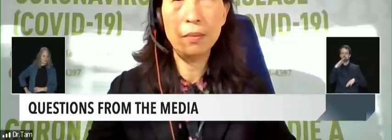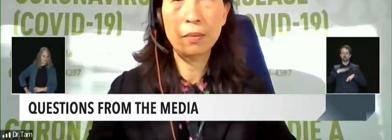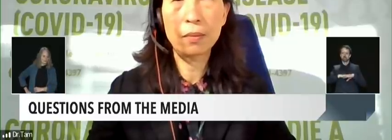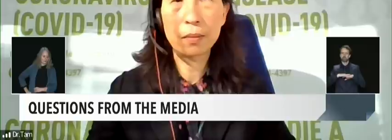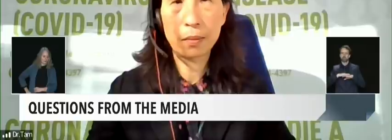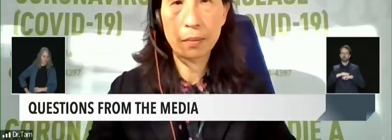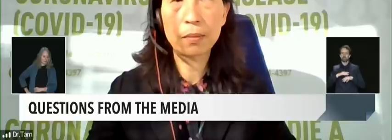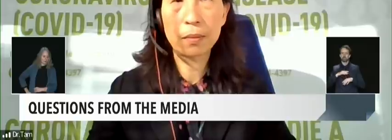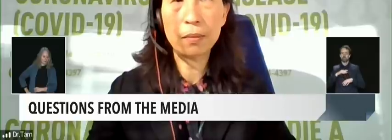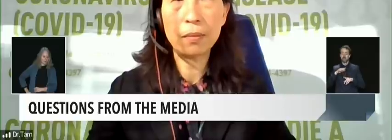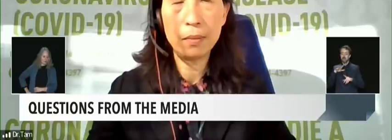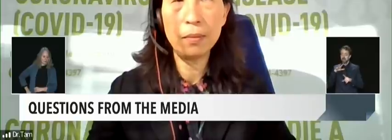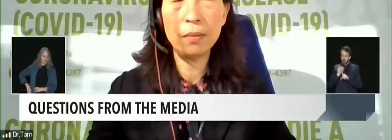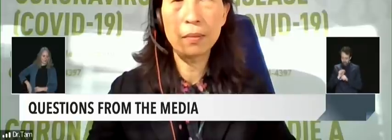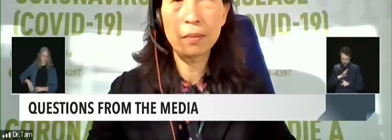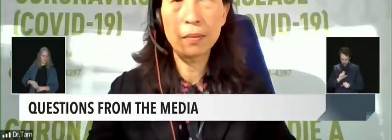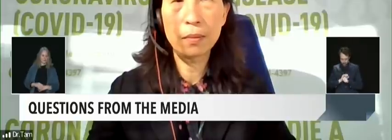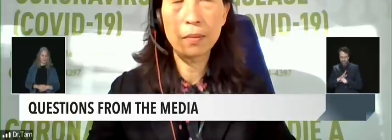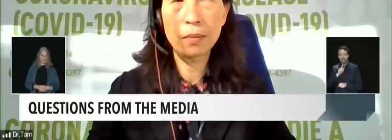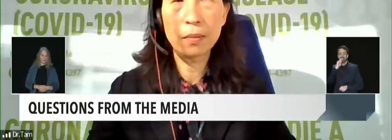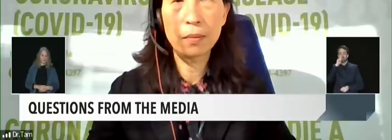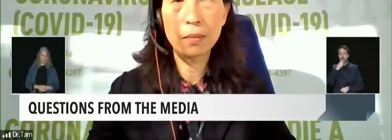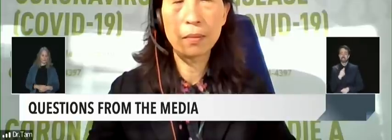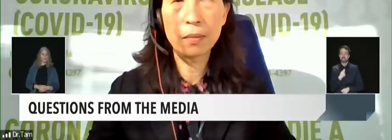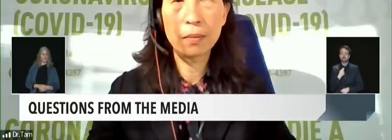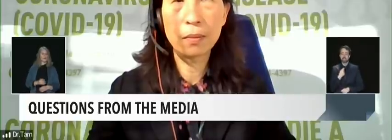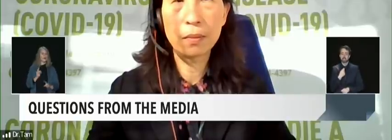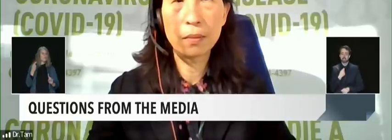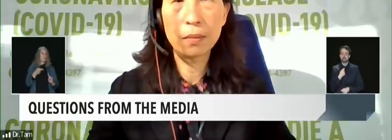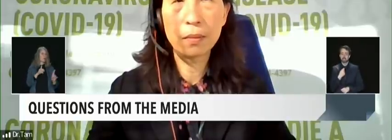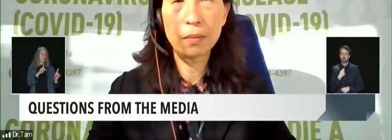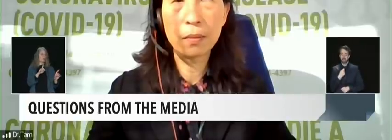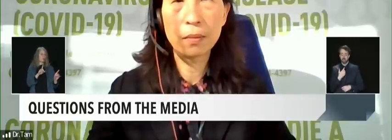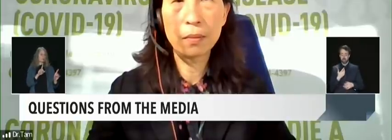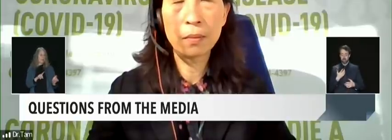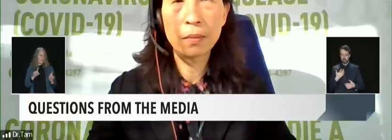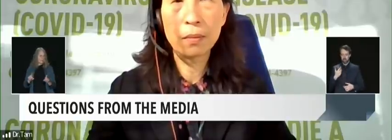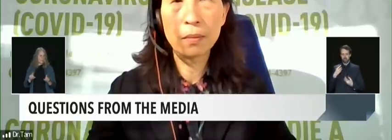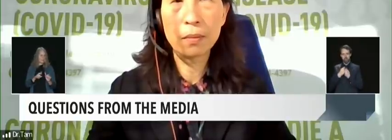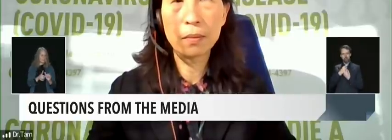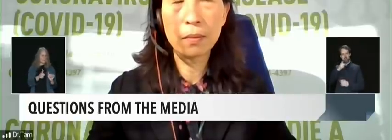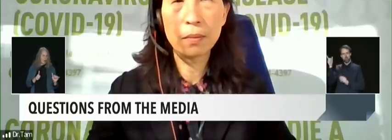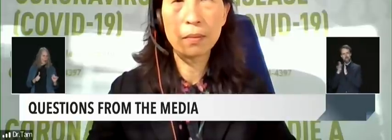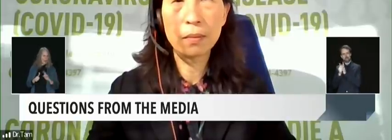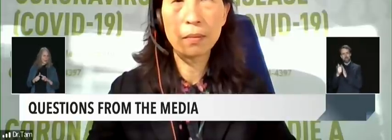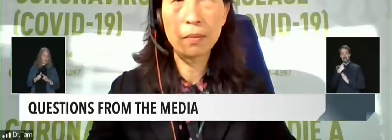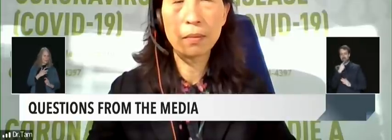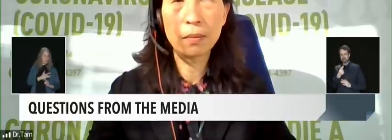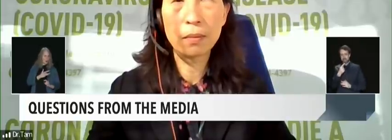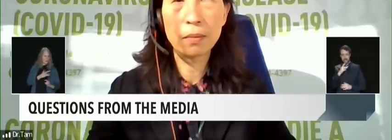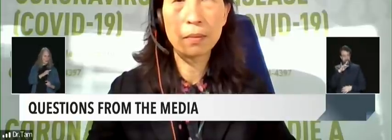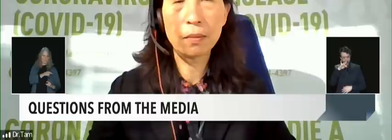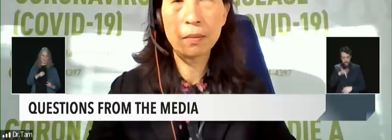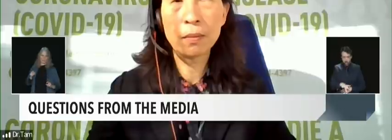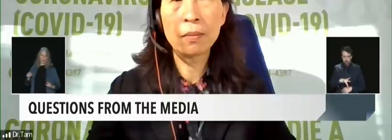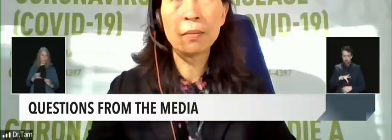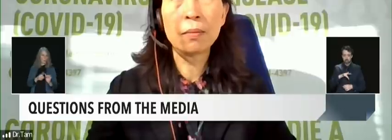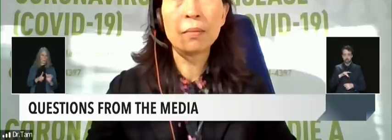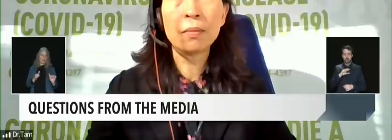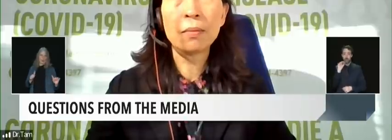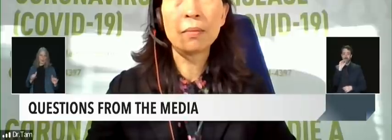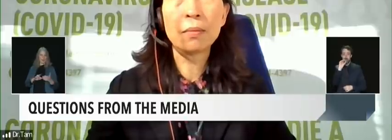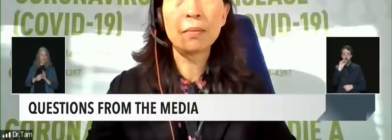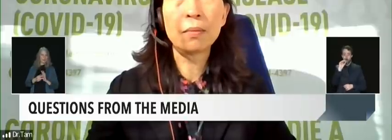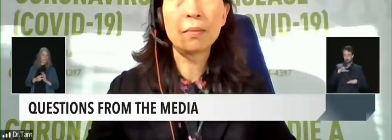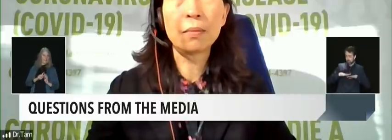the prevalence of Omicron testing capacity in the provinces how we don't know the actual true number of cases that it's